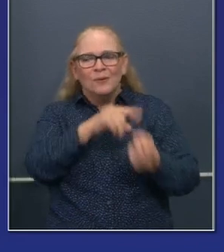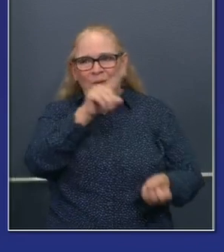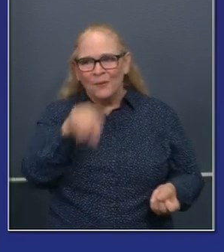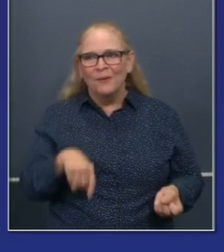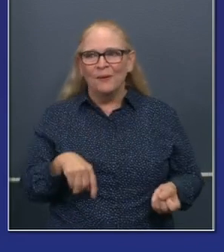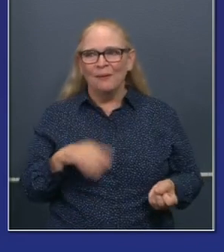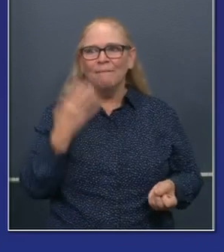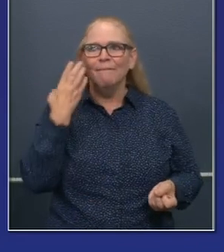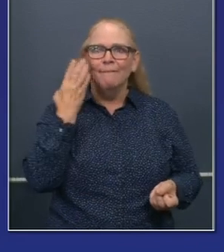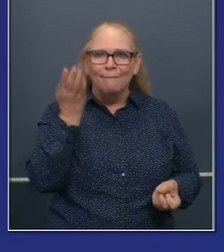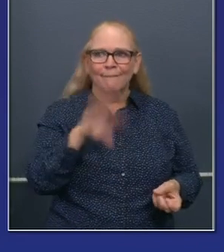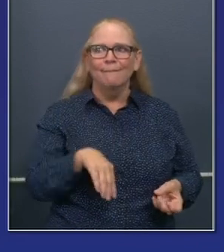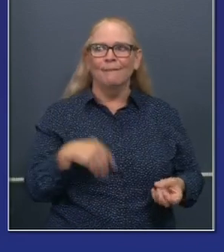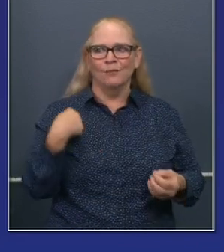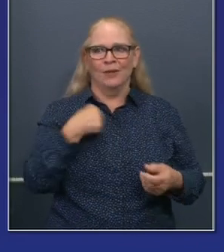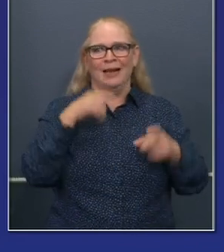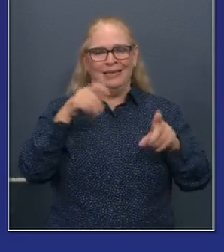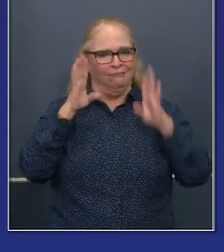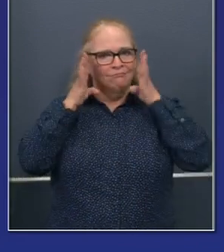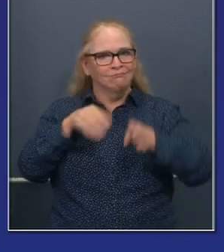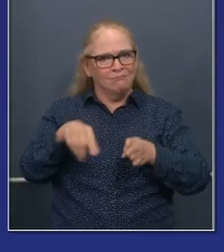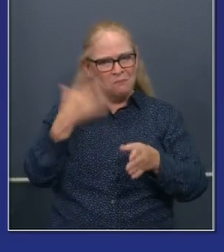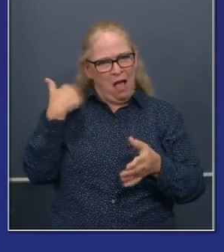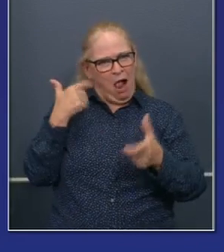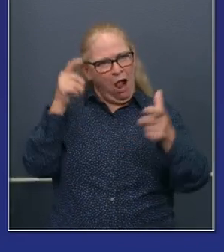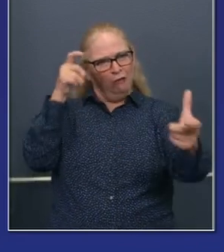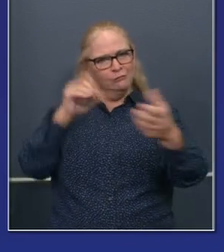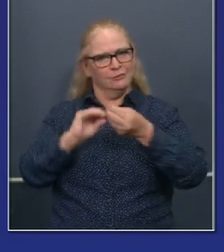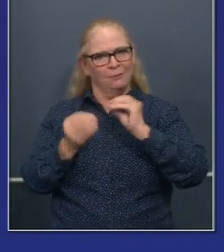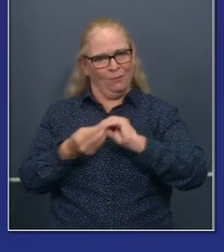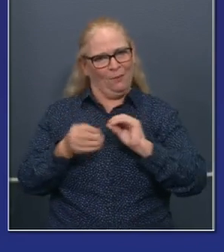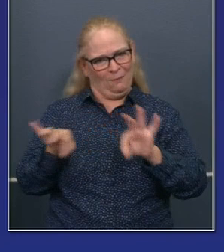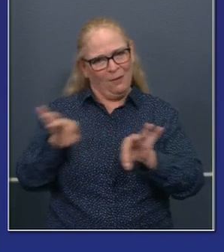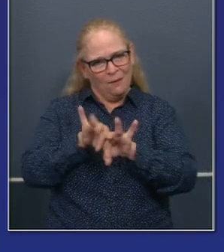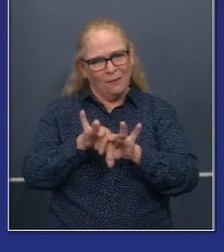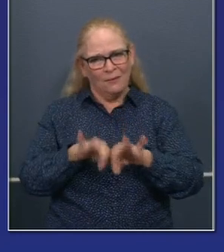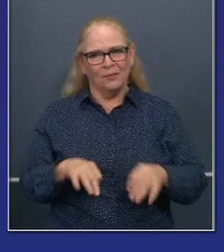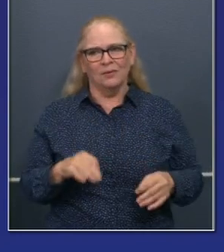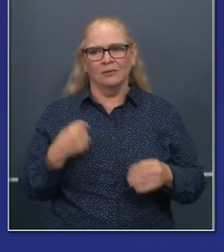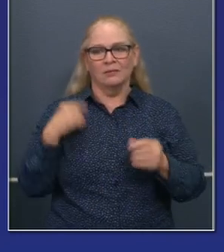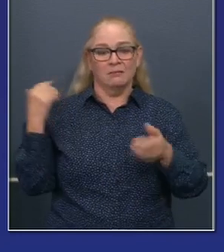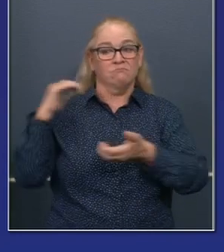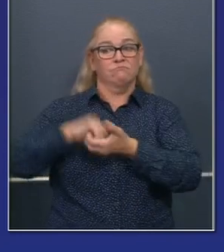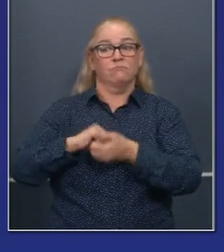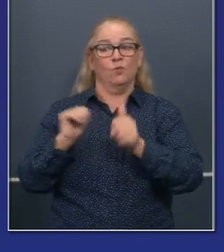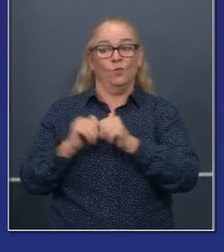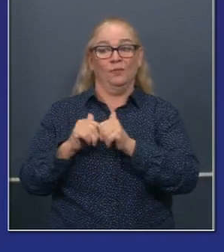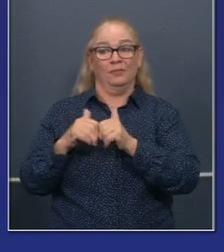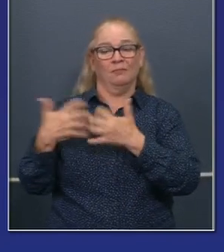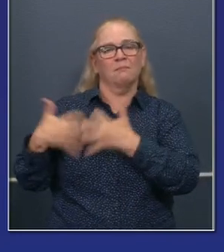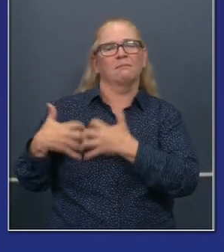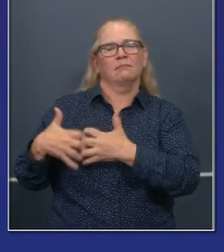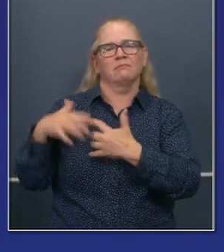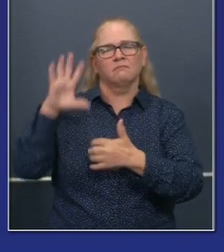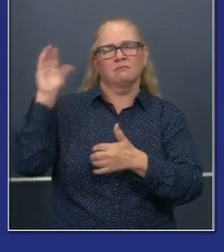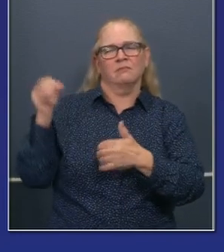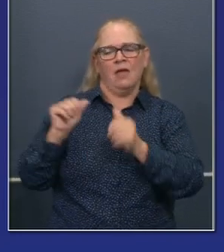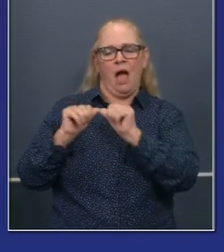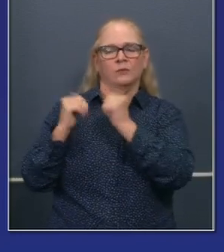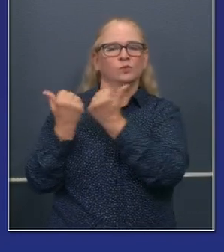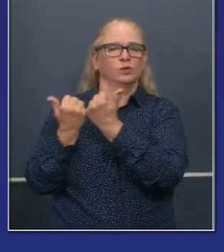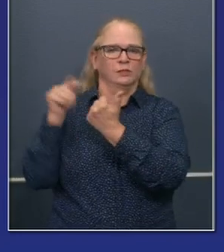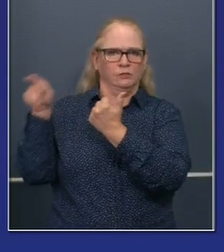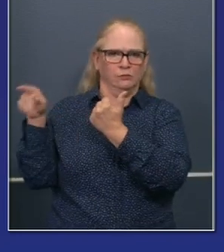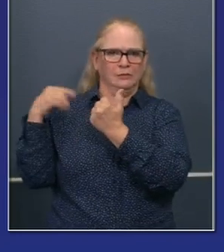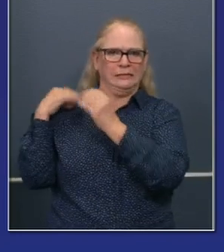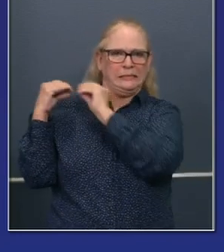deserves more attention here in the state of California. We worked with the Manufacturing Association to develop this program. Their incredible leader and